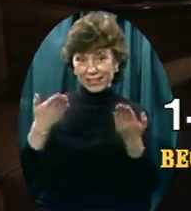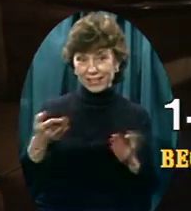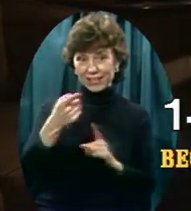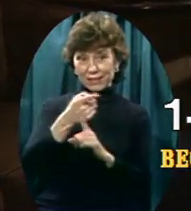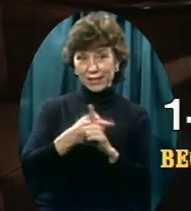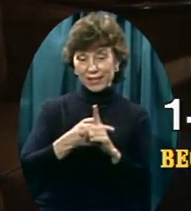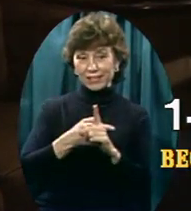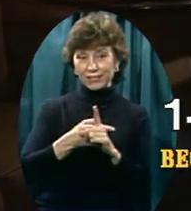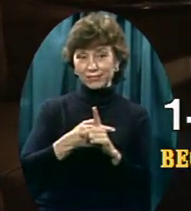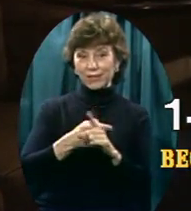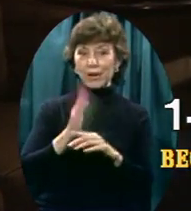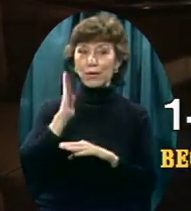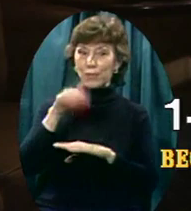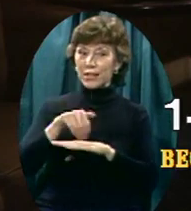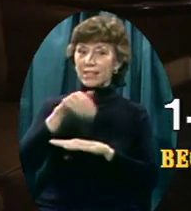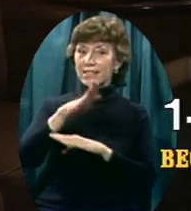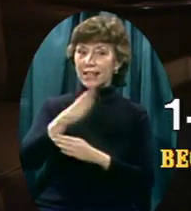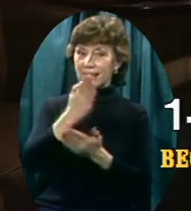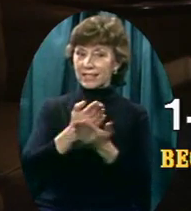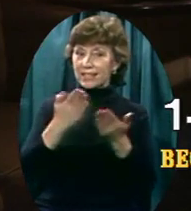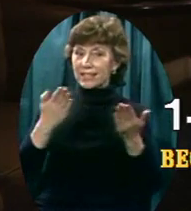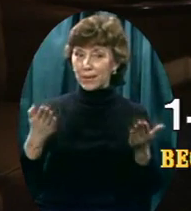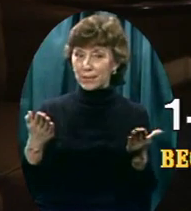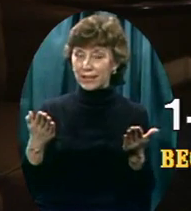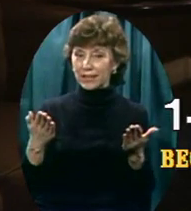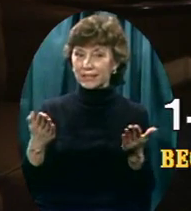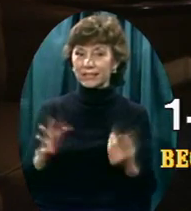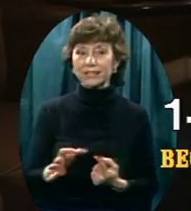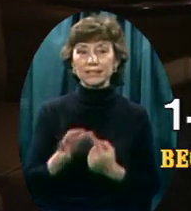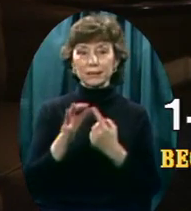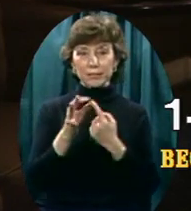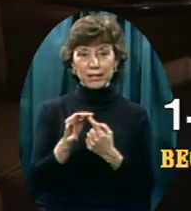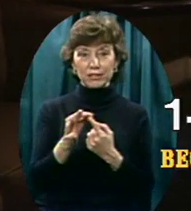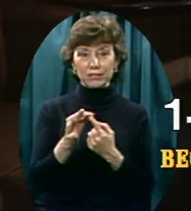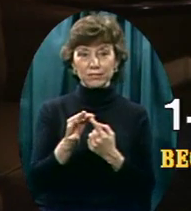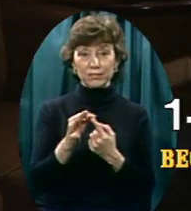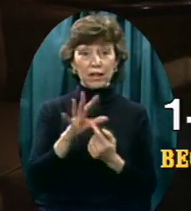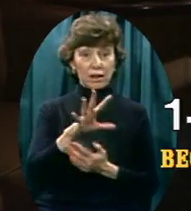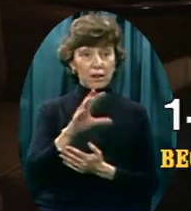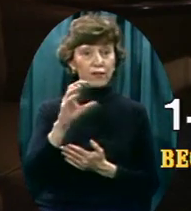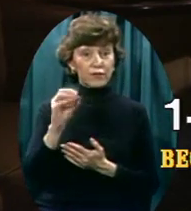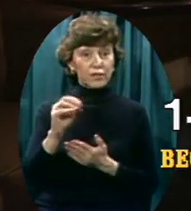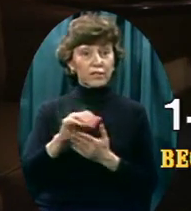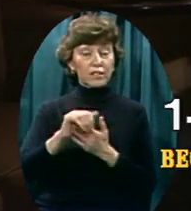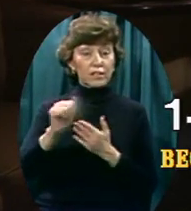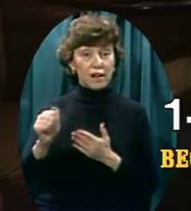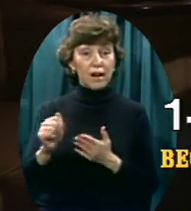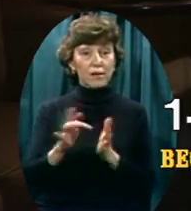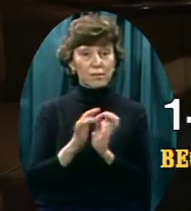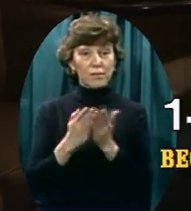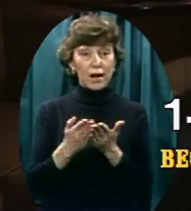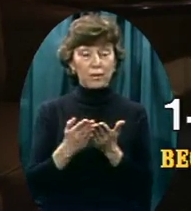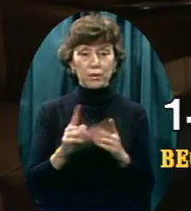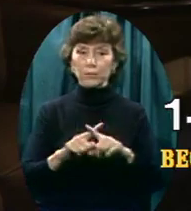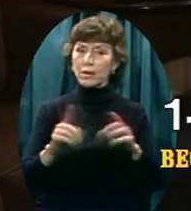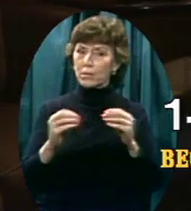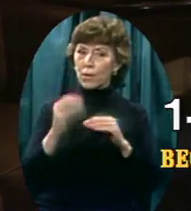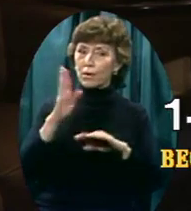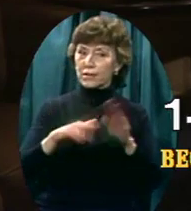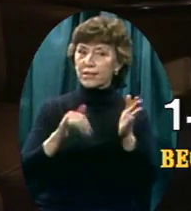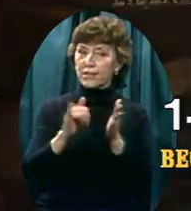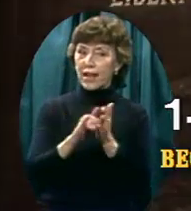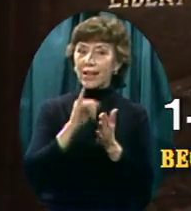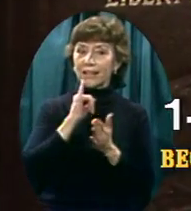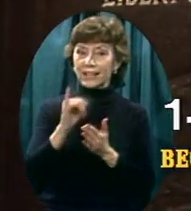you Something that we've published Very few people in the world Have it It's a $50 holy Bible But it's more than that It's the Liberty